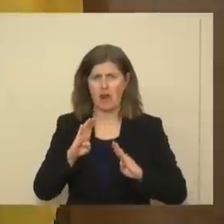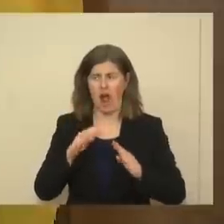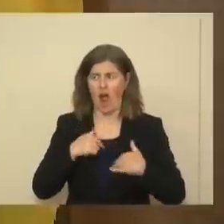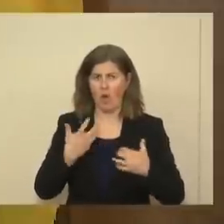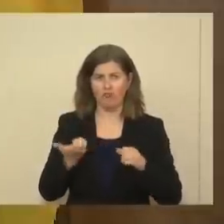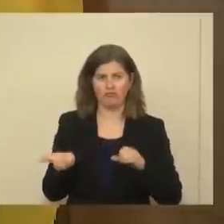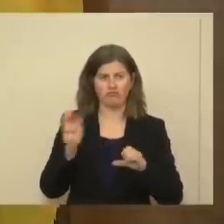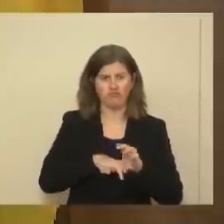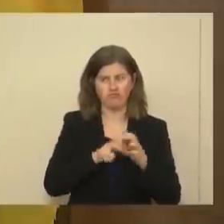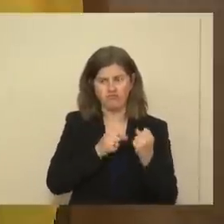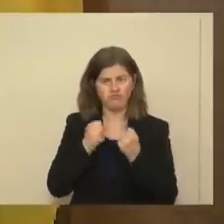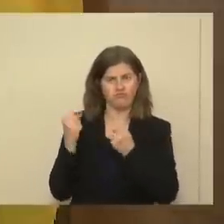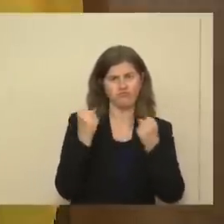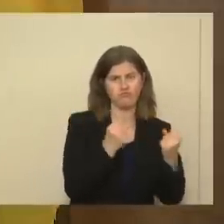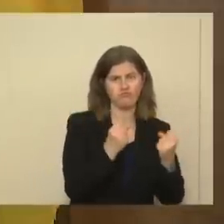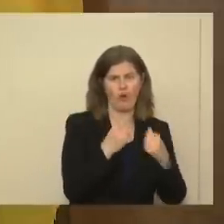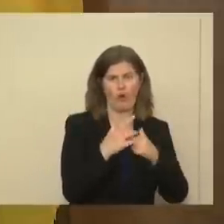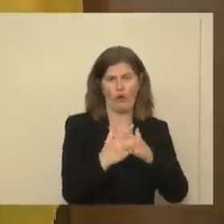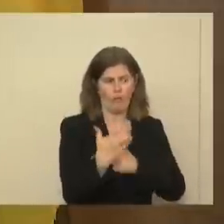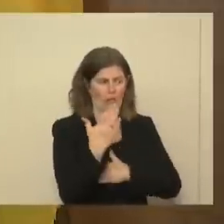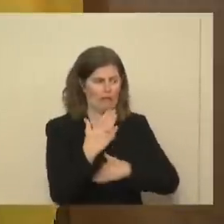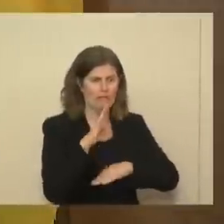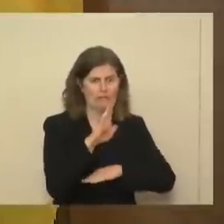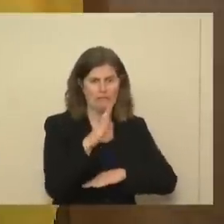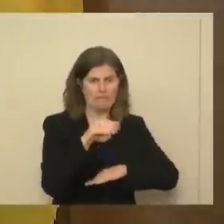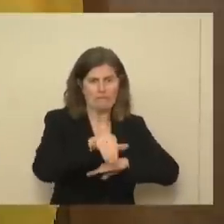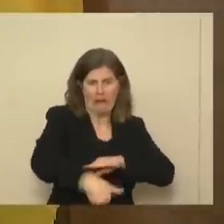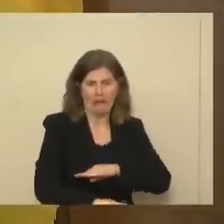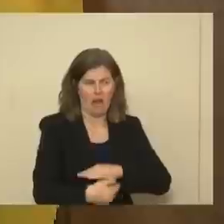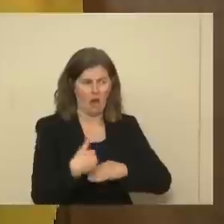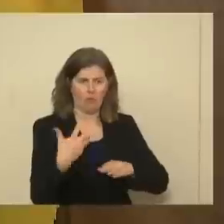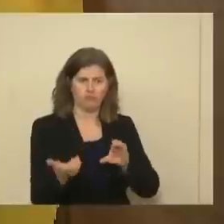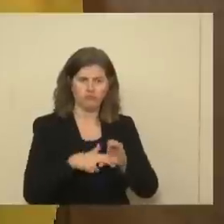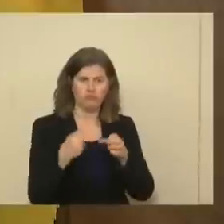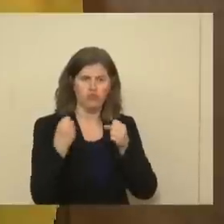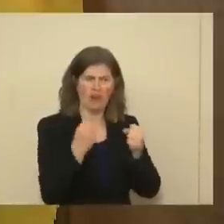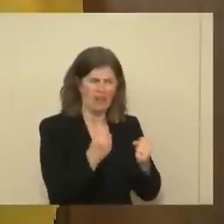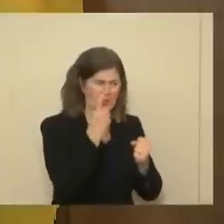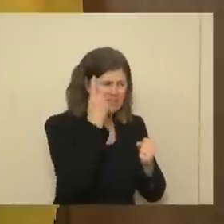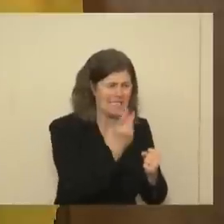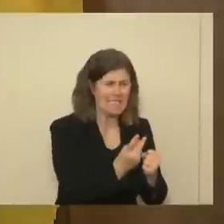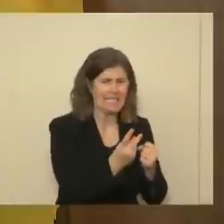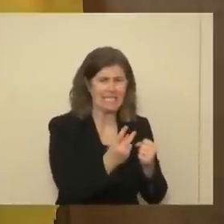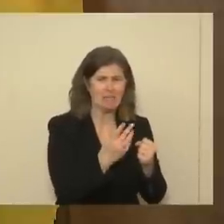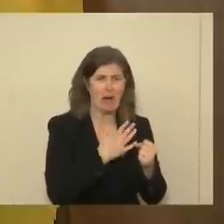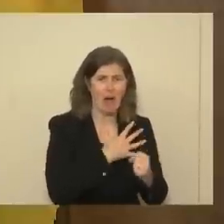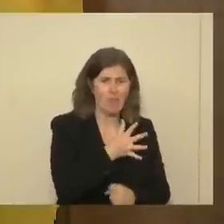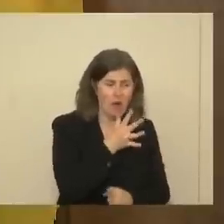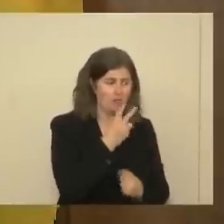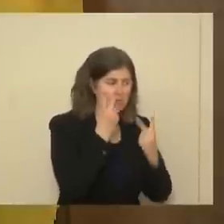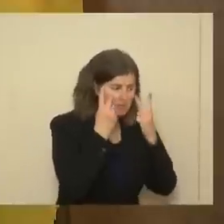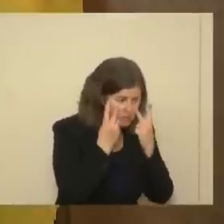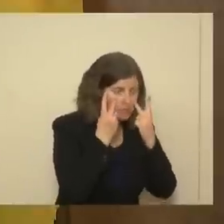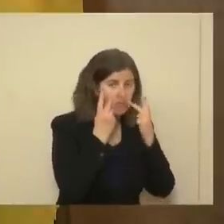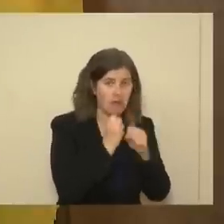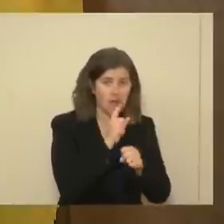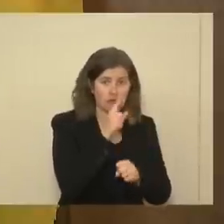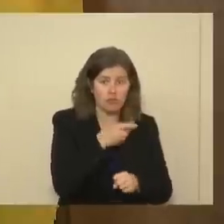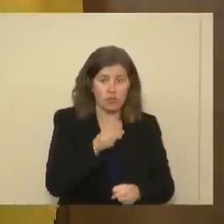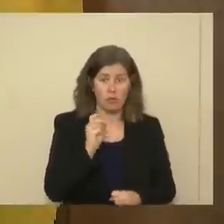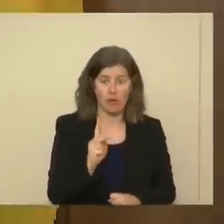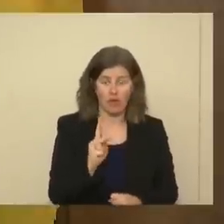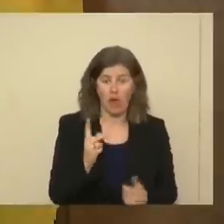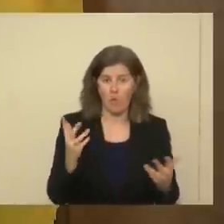early in the morning, middle of the day, middle of the night, and drive to that assisted living so I can see her and make sure she's okay.